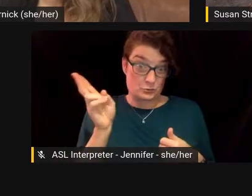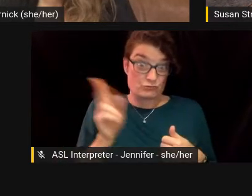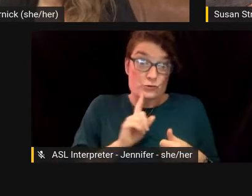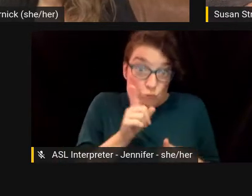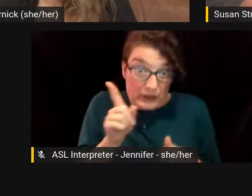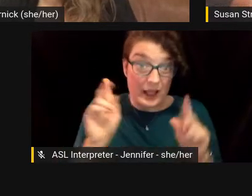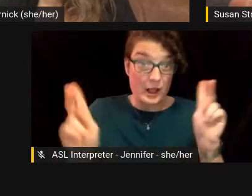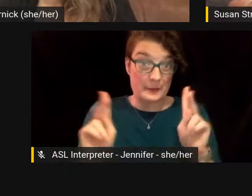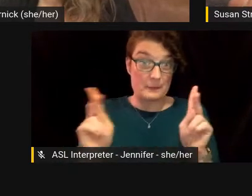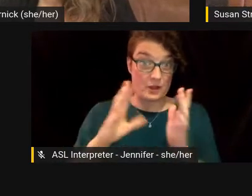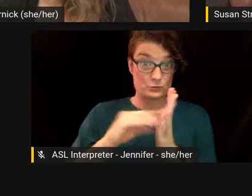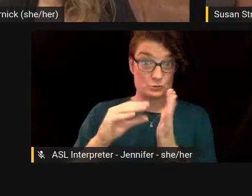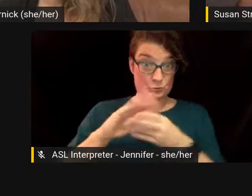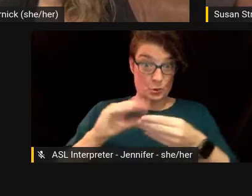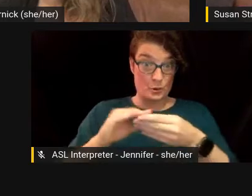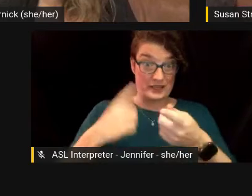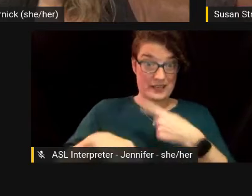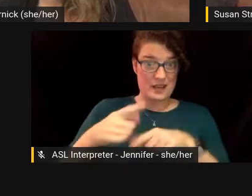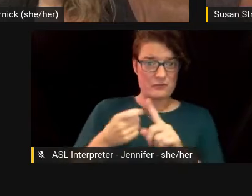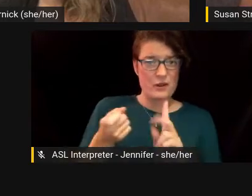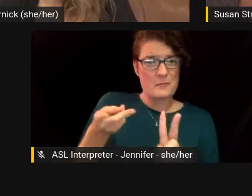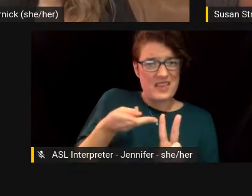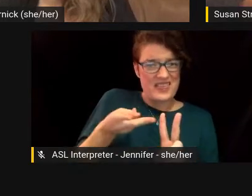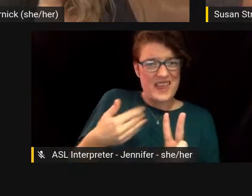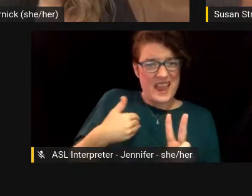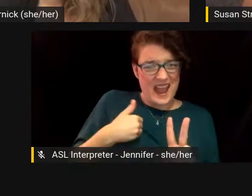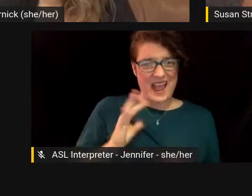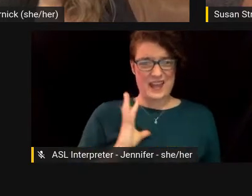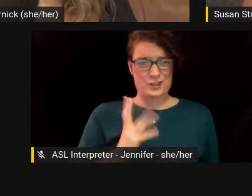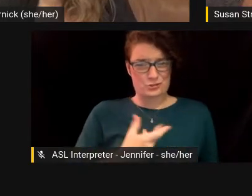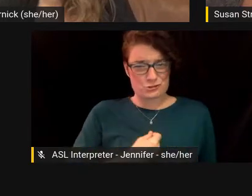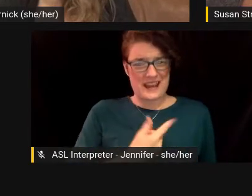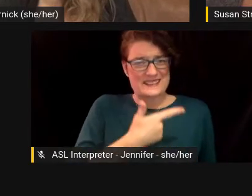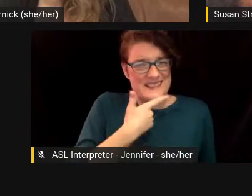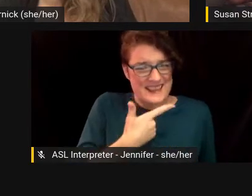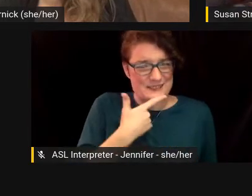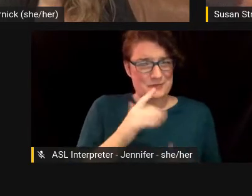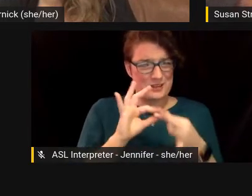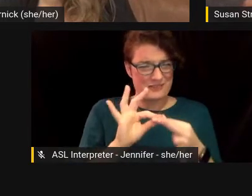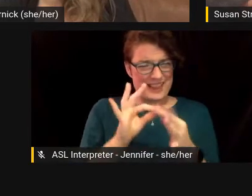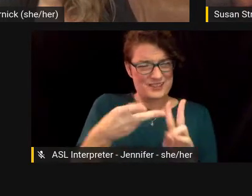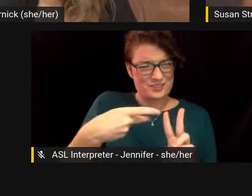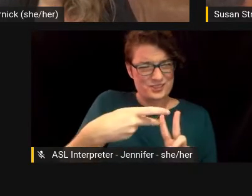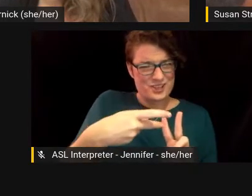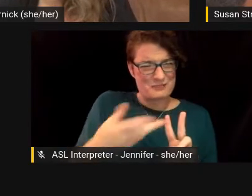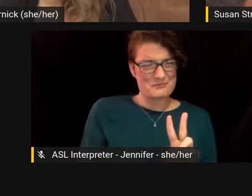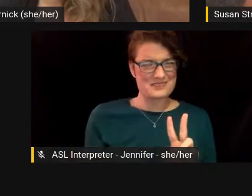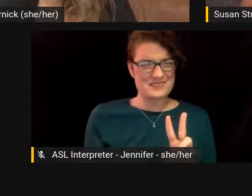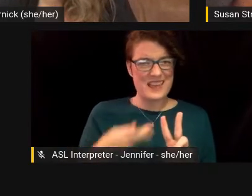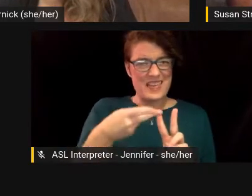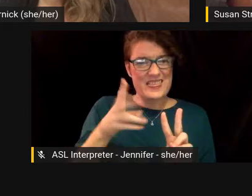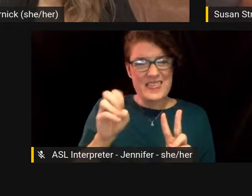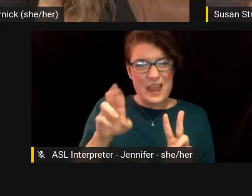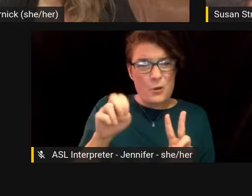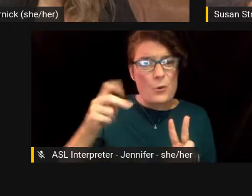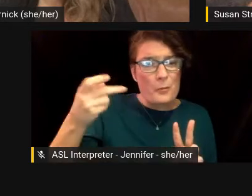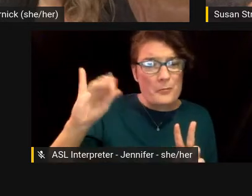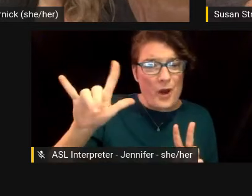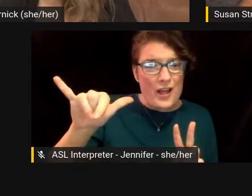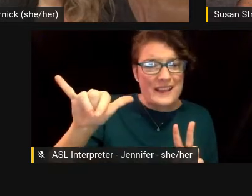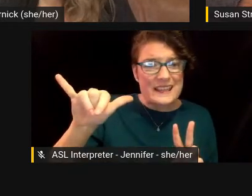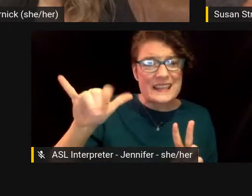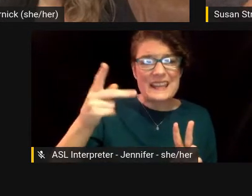were based on. It's like they had a trans lesbian relationship. Like they were poly and